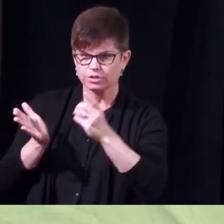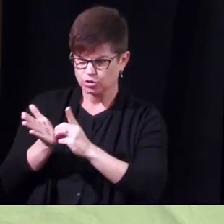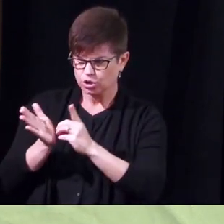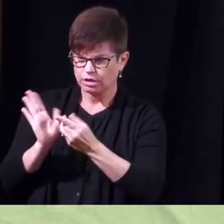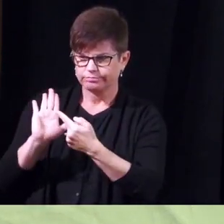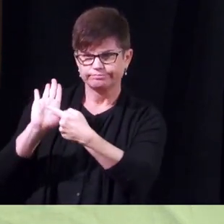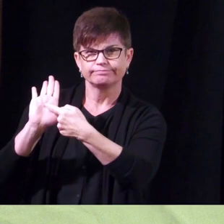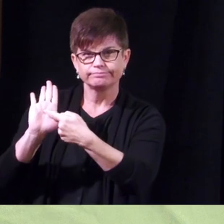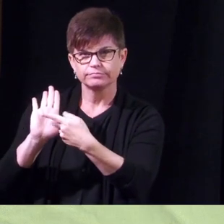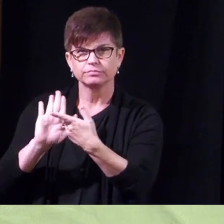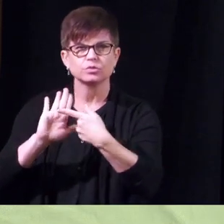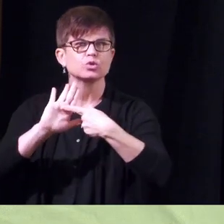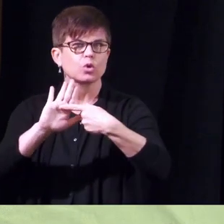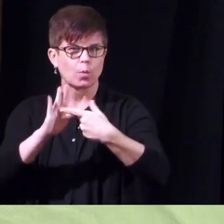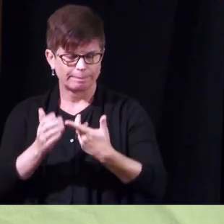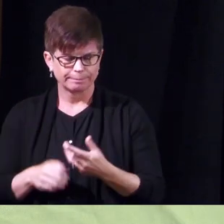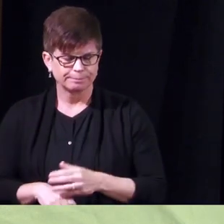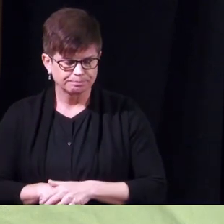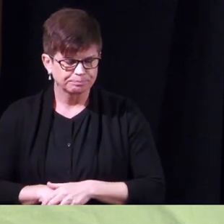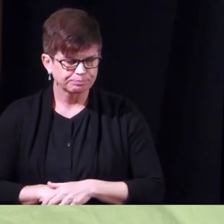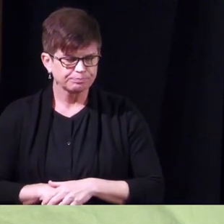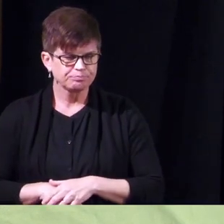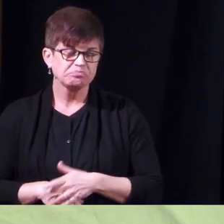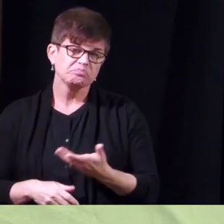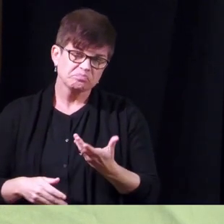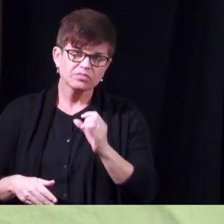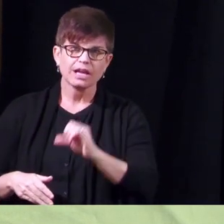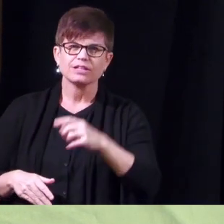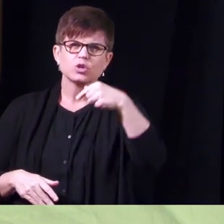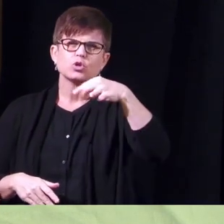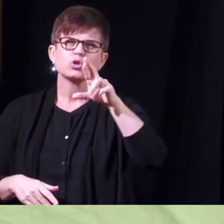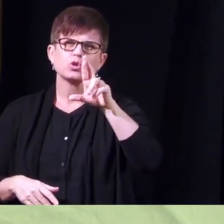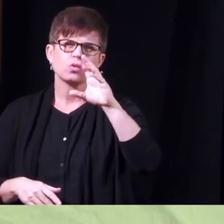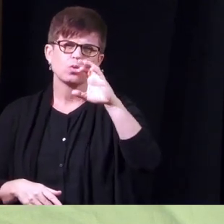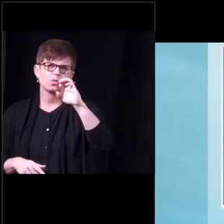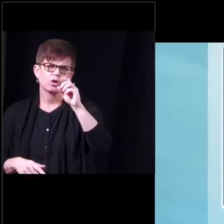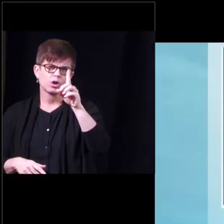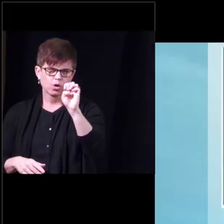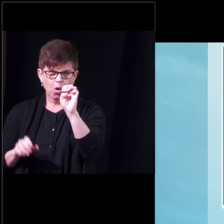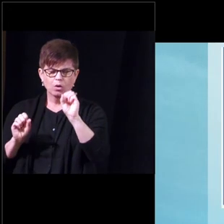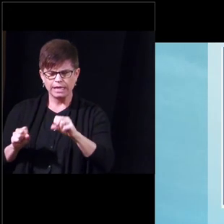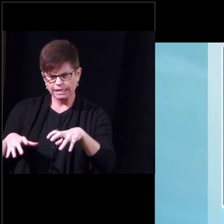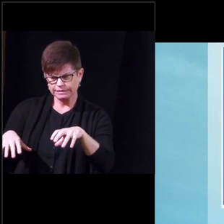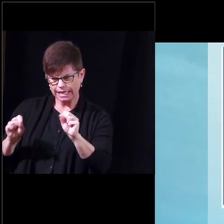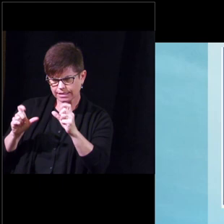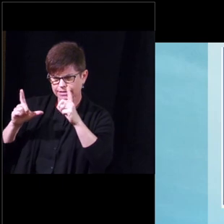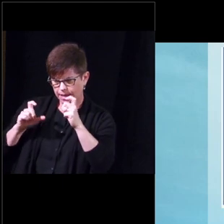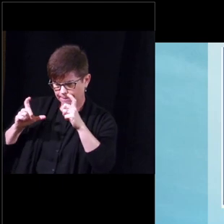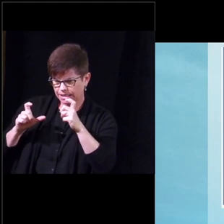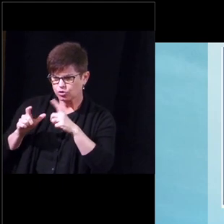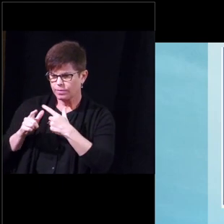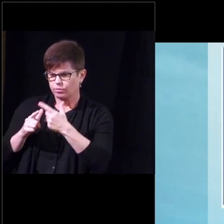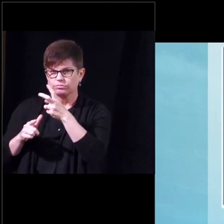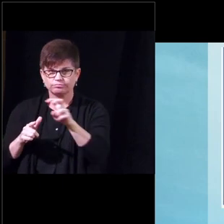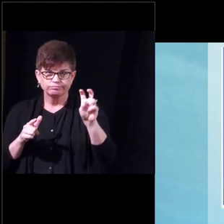provide your your caregiver so that's that's this qr code right here if you want to take a picture of that